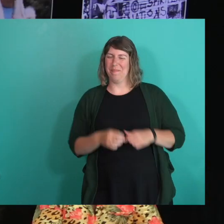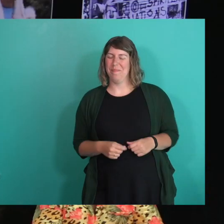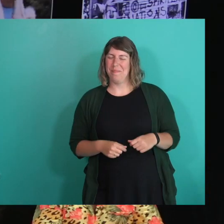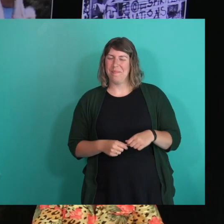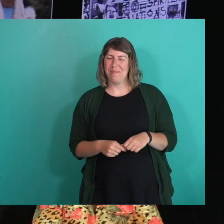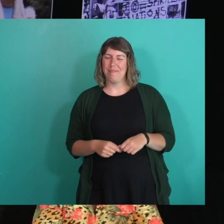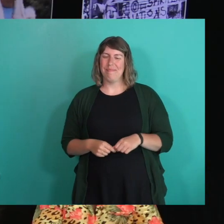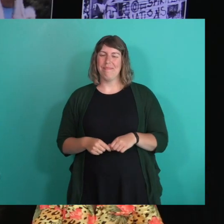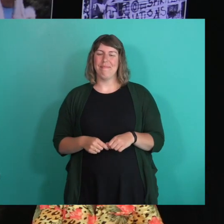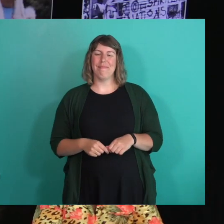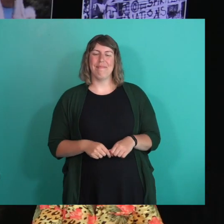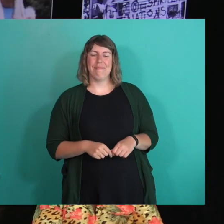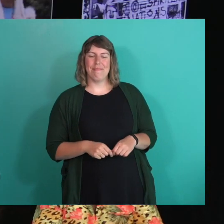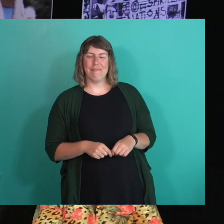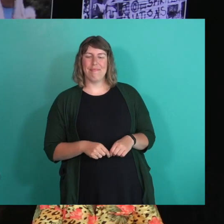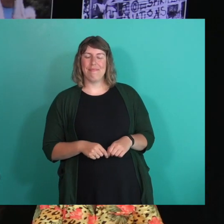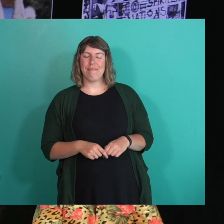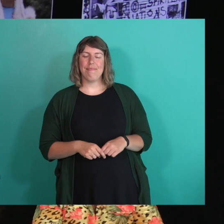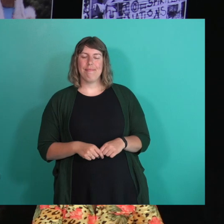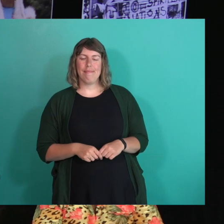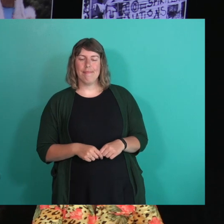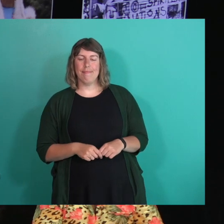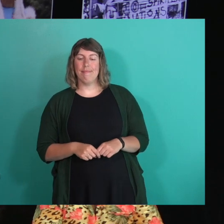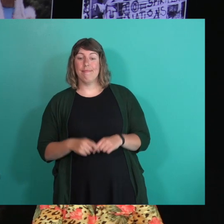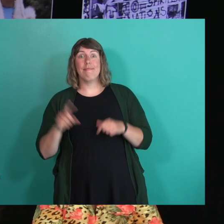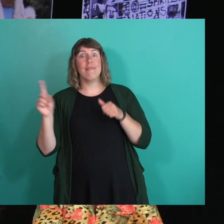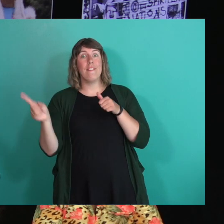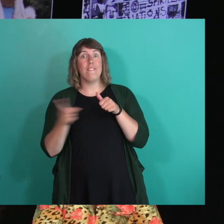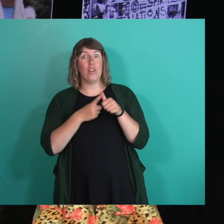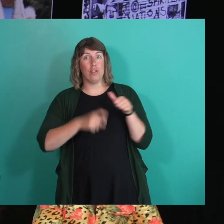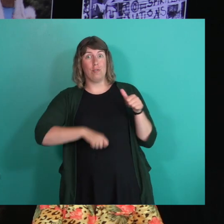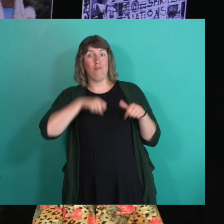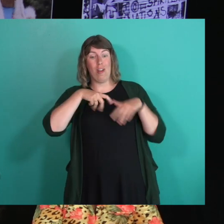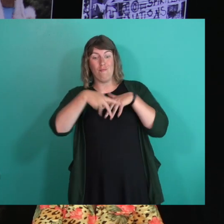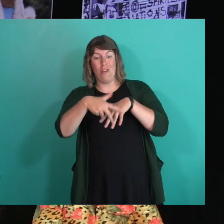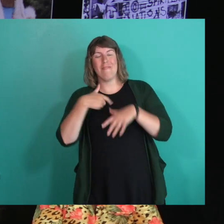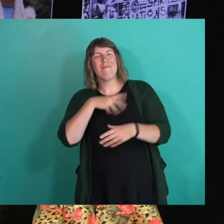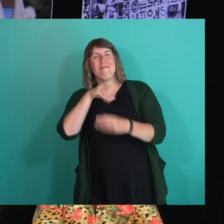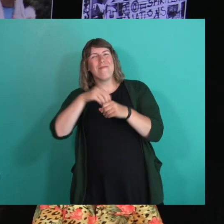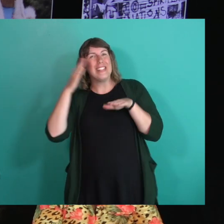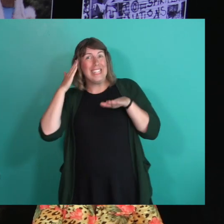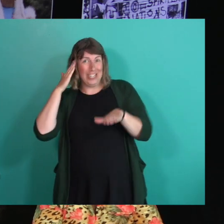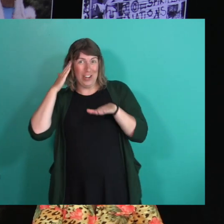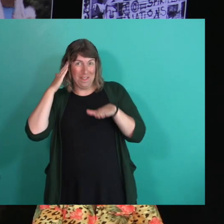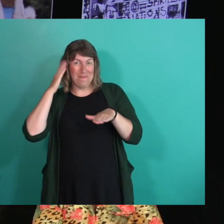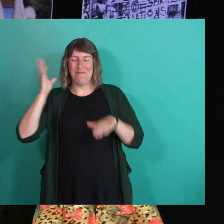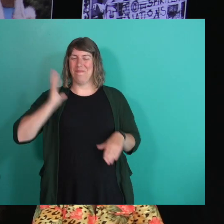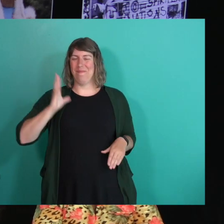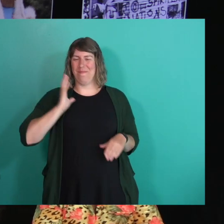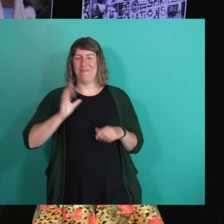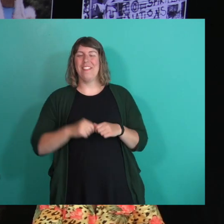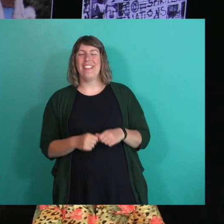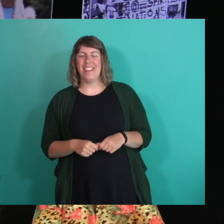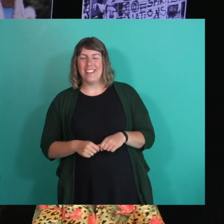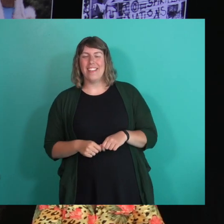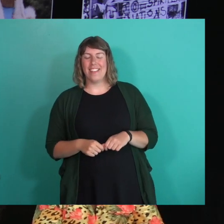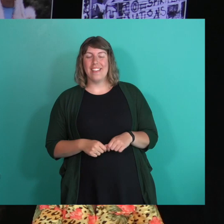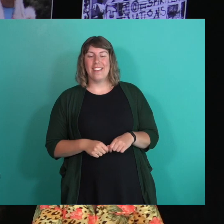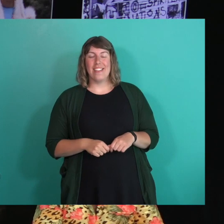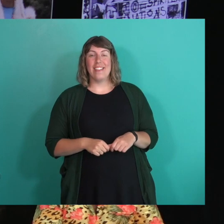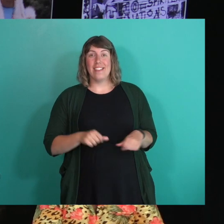It was actually one of the first Pride parades that I DJed in, and that was the